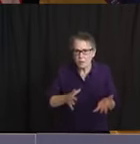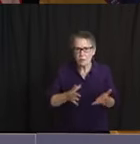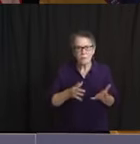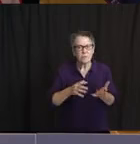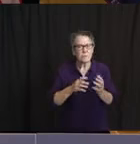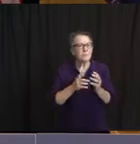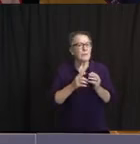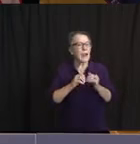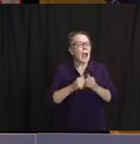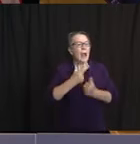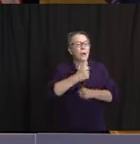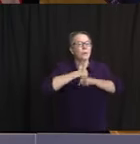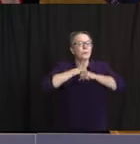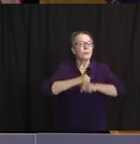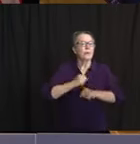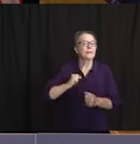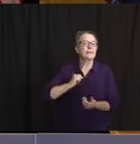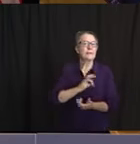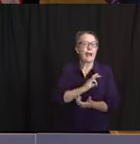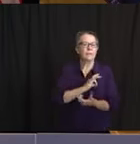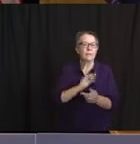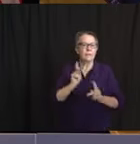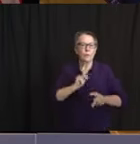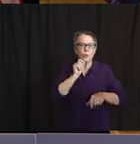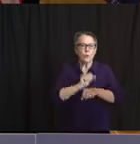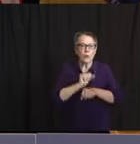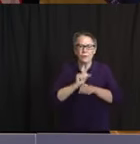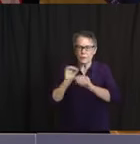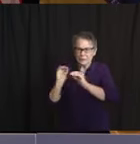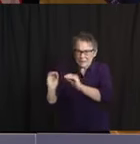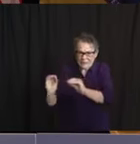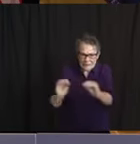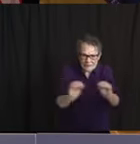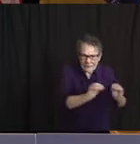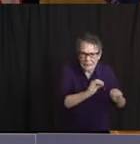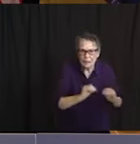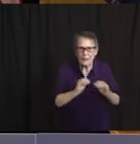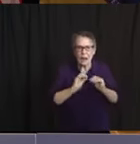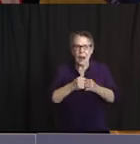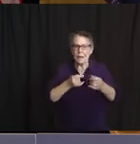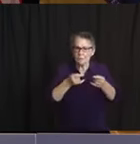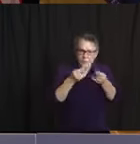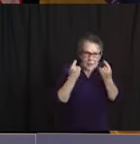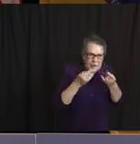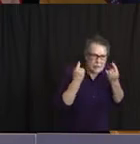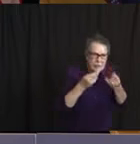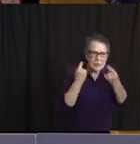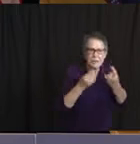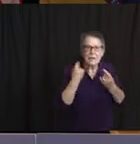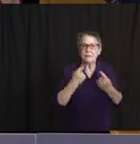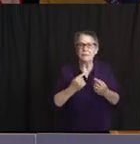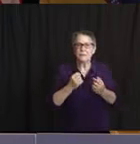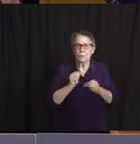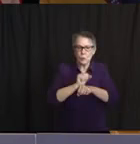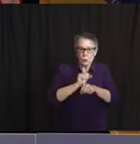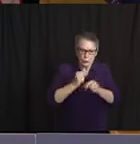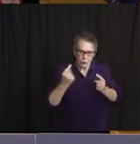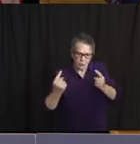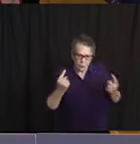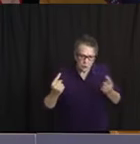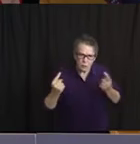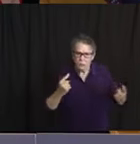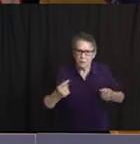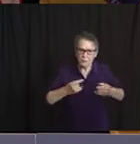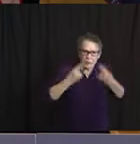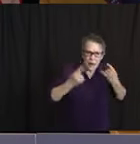on the need to wear masks at all times on the work site, hand washing and personal hygiene practices, and